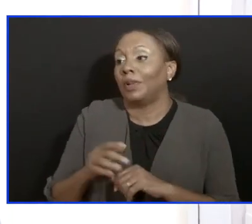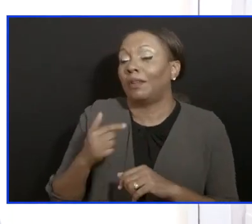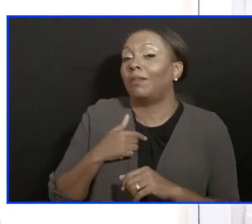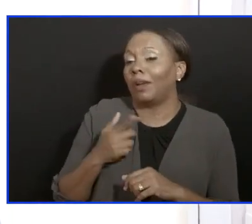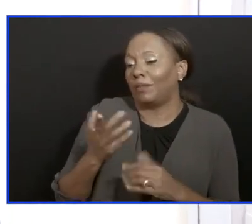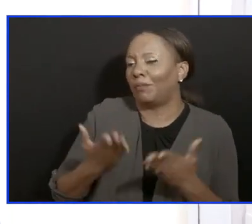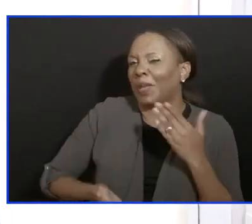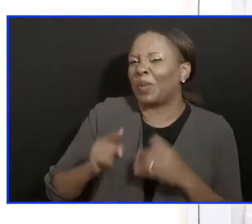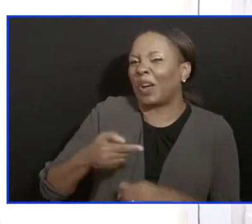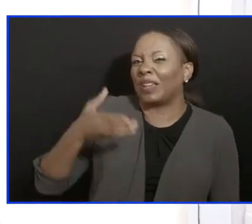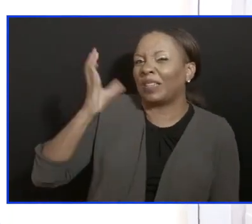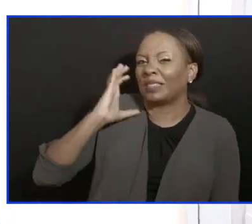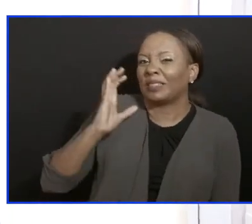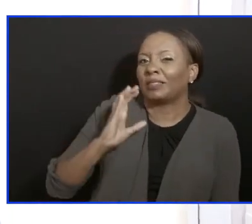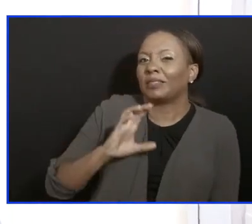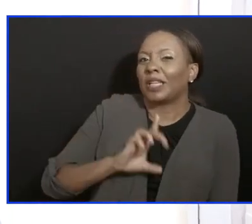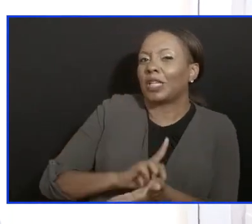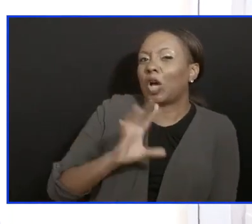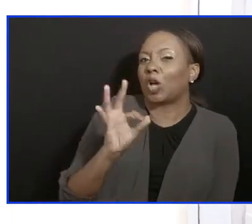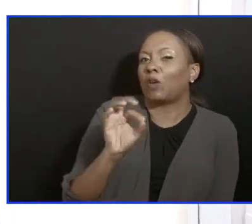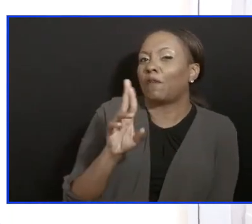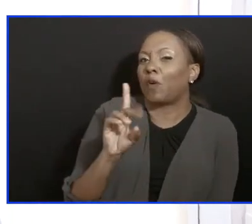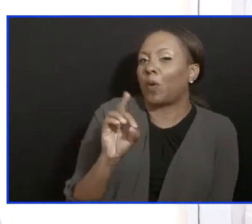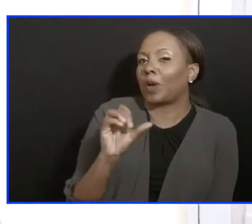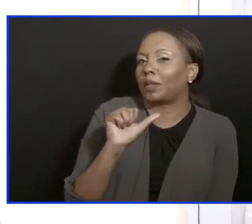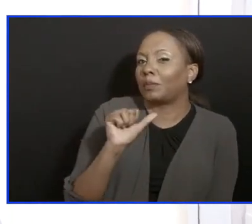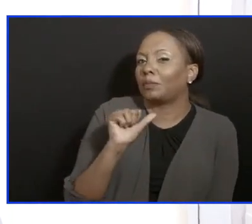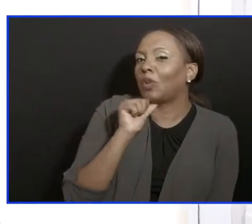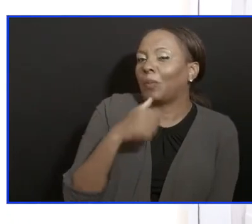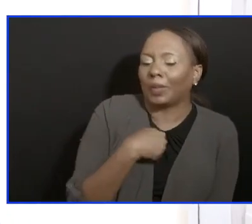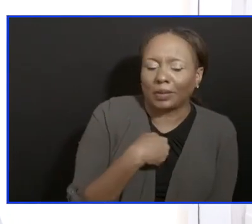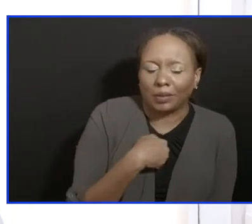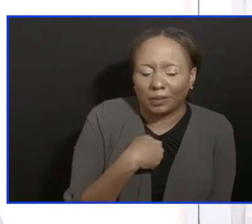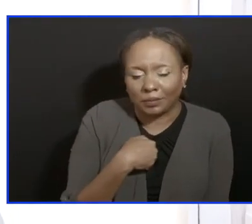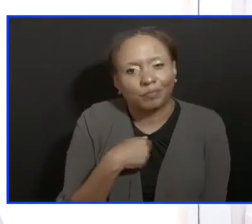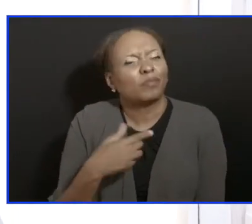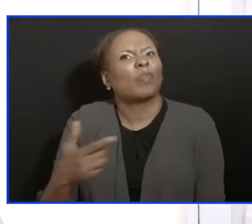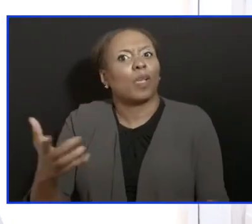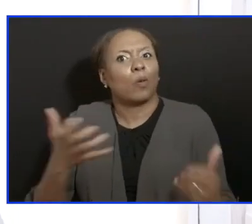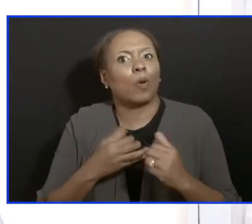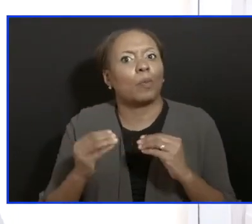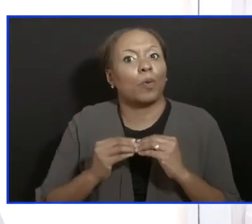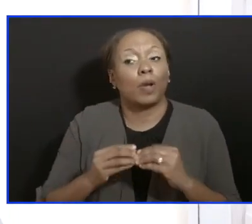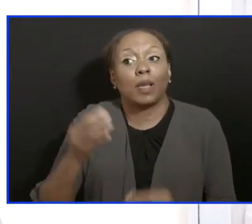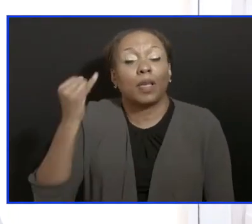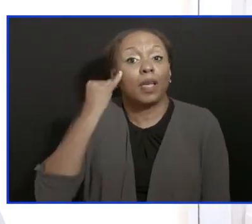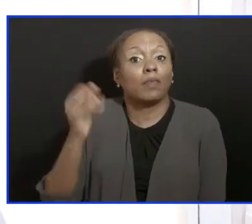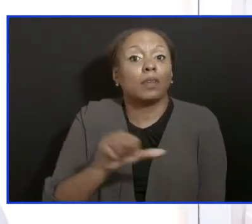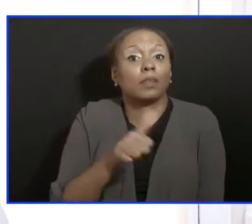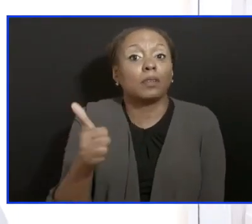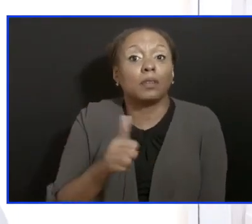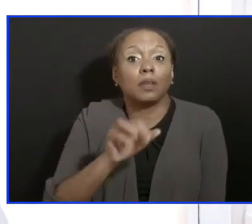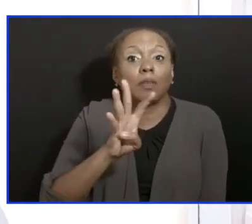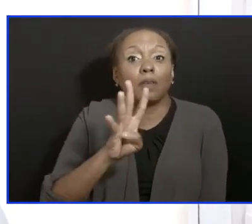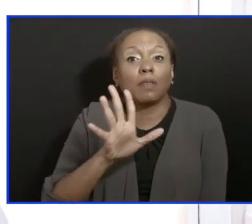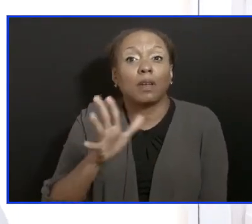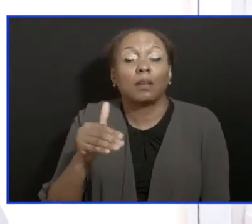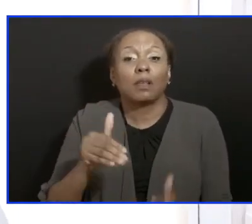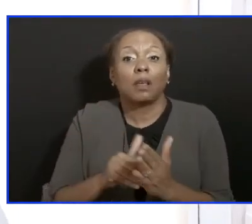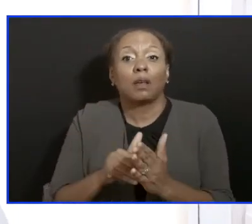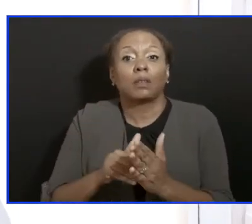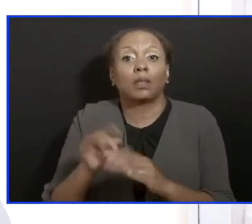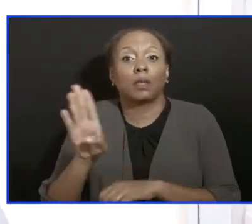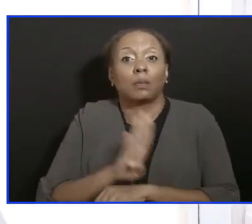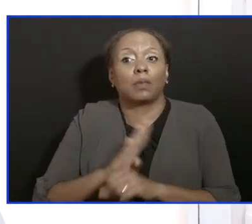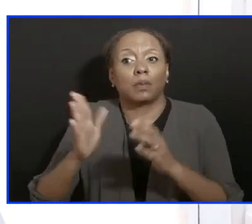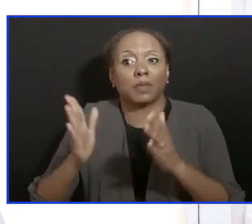thousand in that month instead of two. And why do I say so? Because if we get another forty-five thousand Barbadians vaccinated with the first